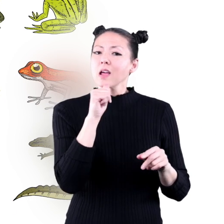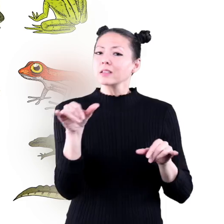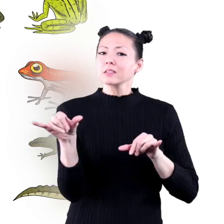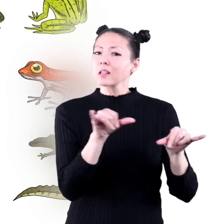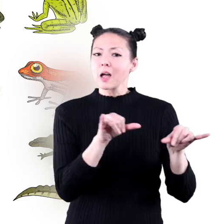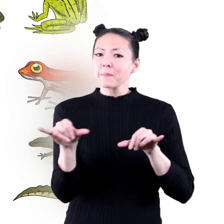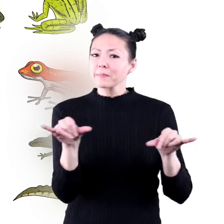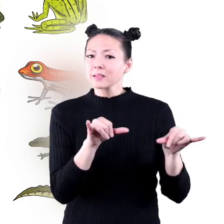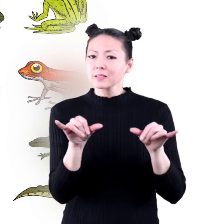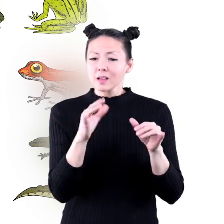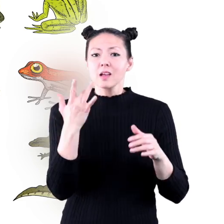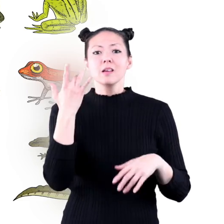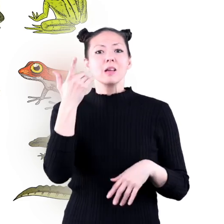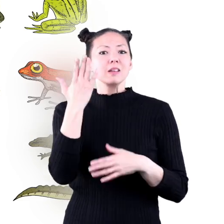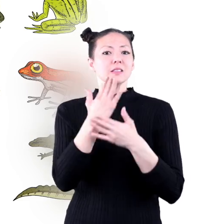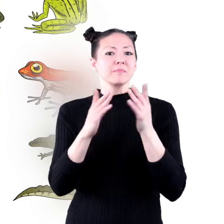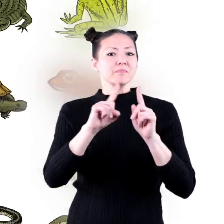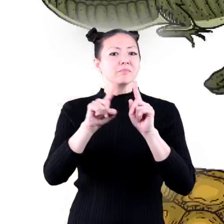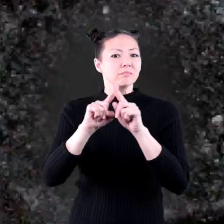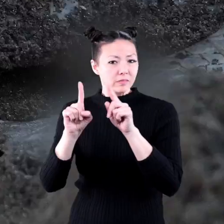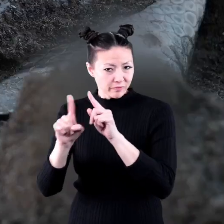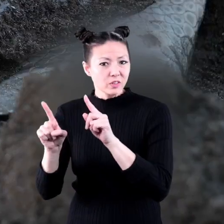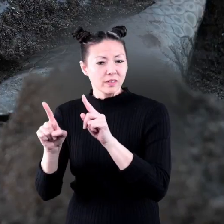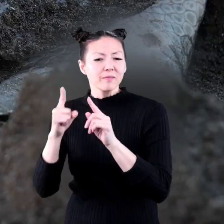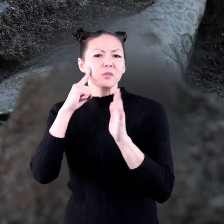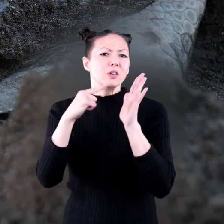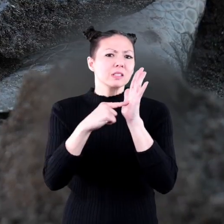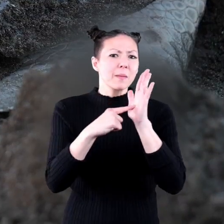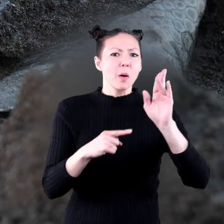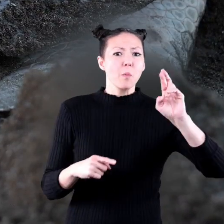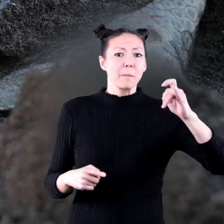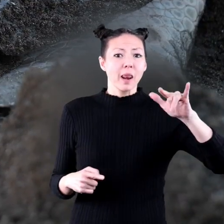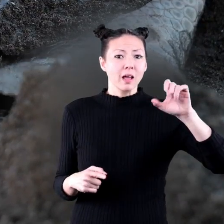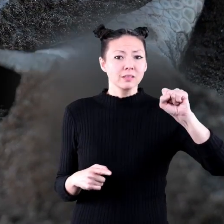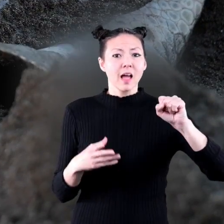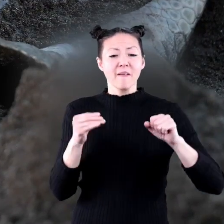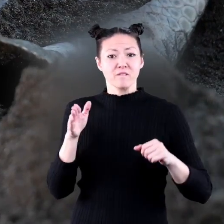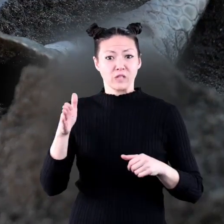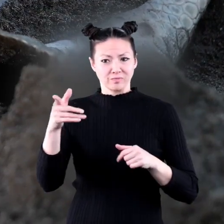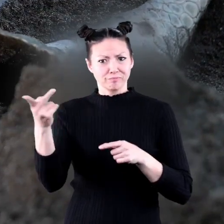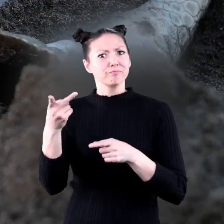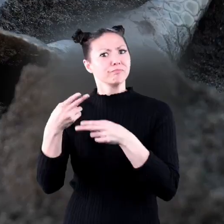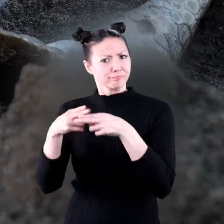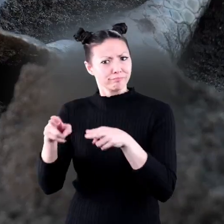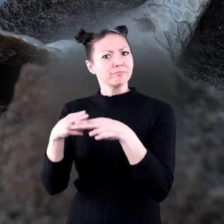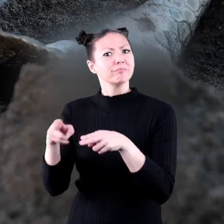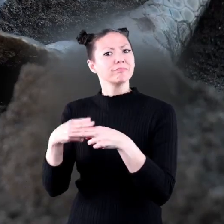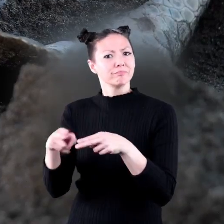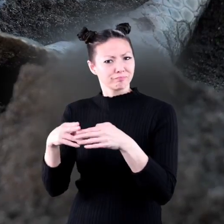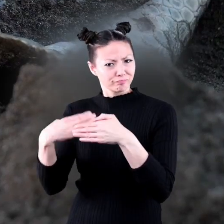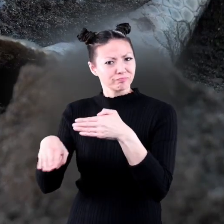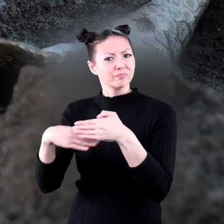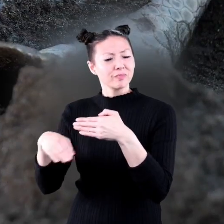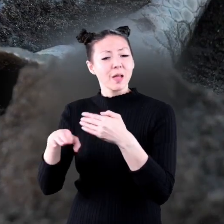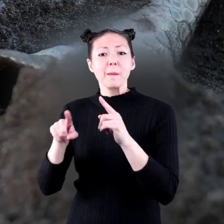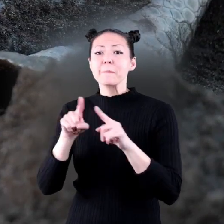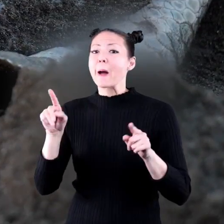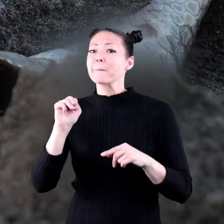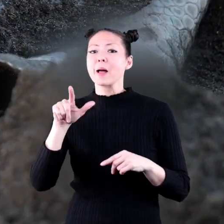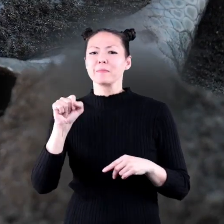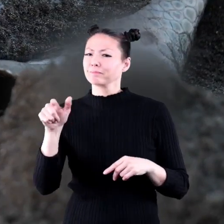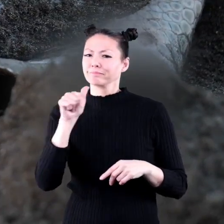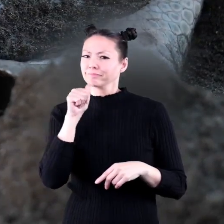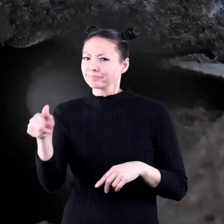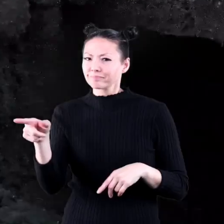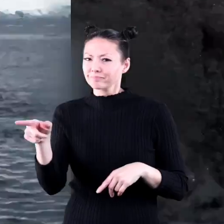same group because they also have some differences for instance reptiles and fish lay eggs but mammals do